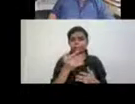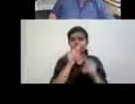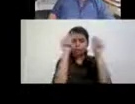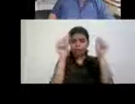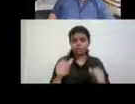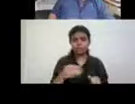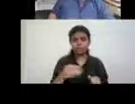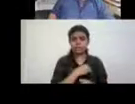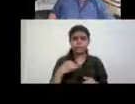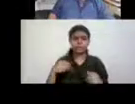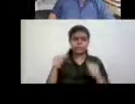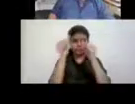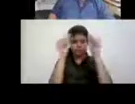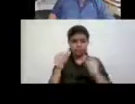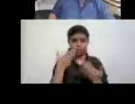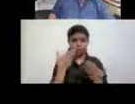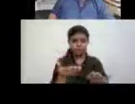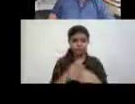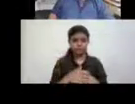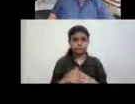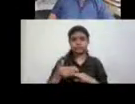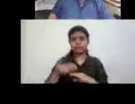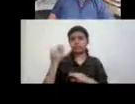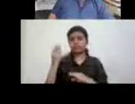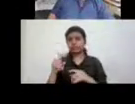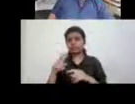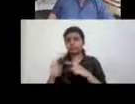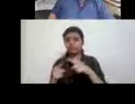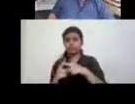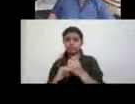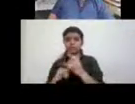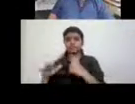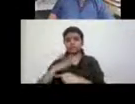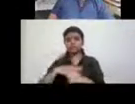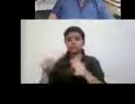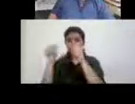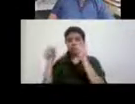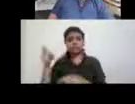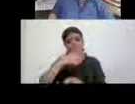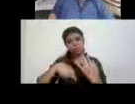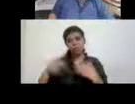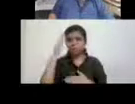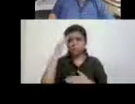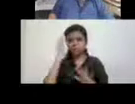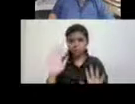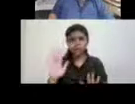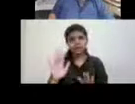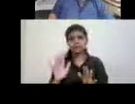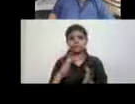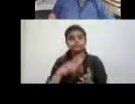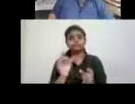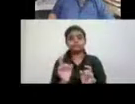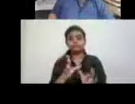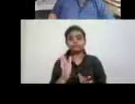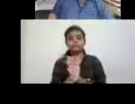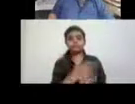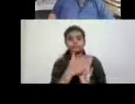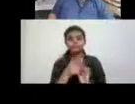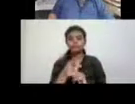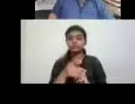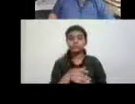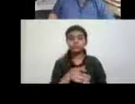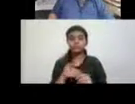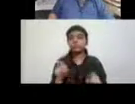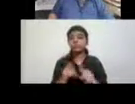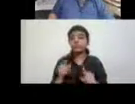and the social model. And I'm sure you're all familiar with it, so I'm, I'm just going to skip through this. But just to say that this was